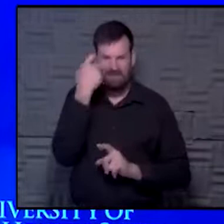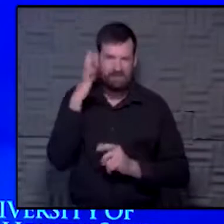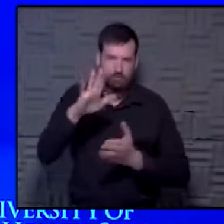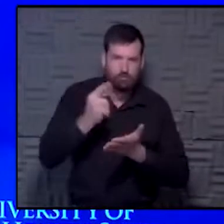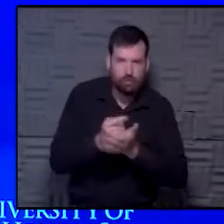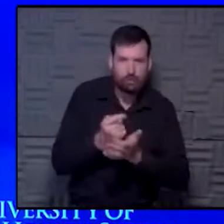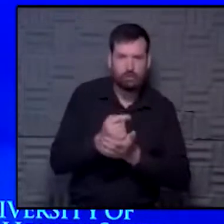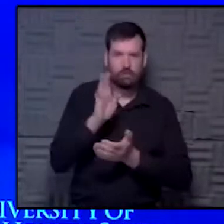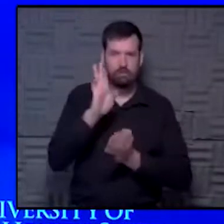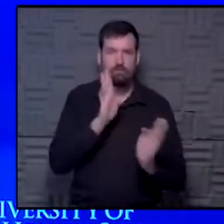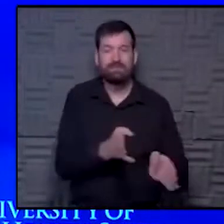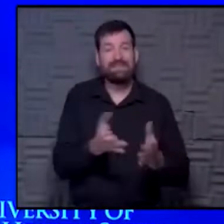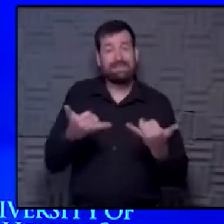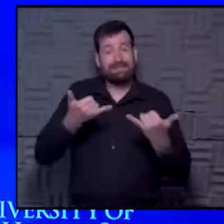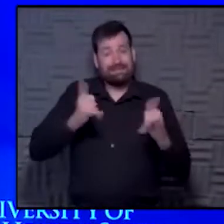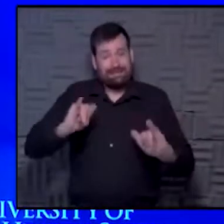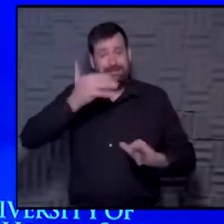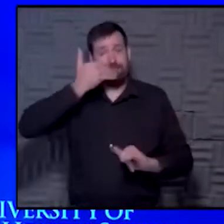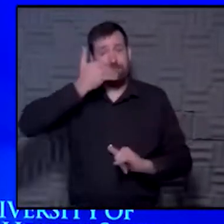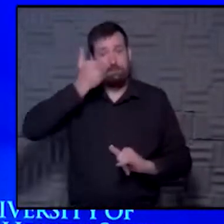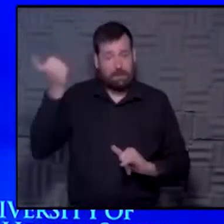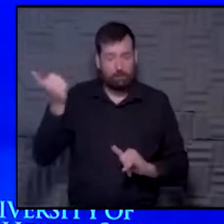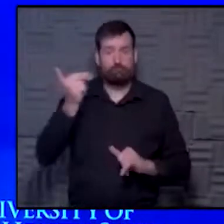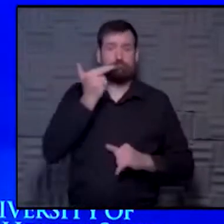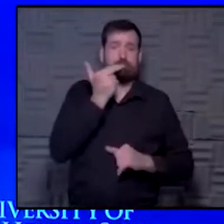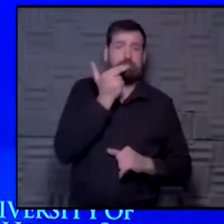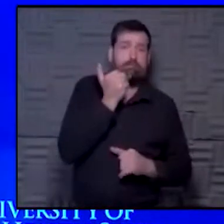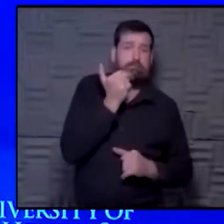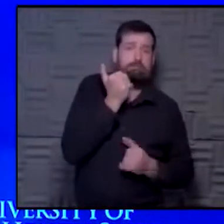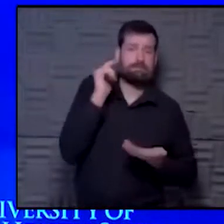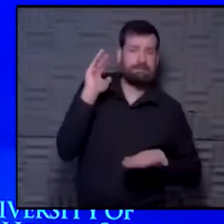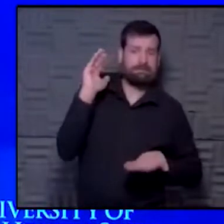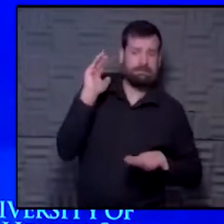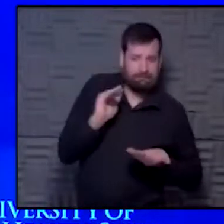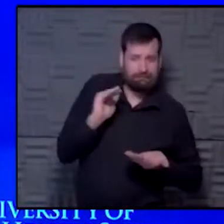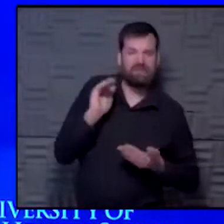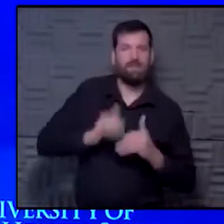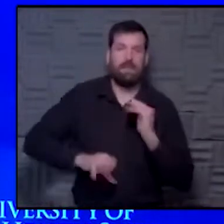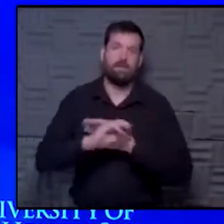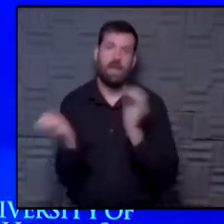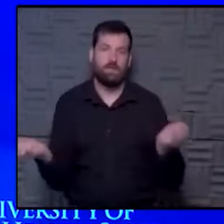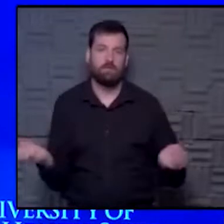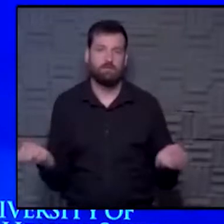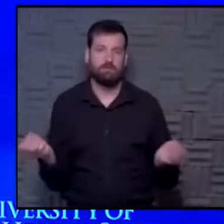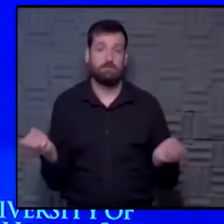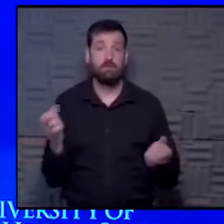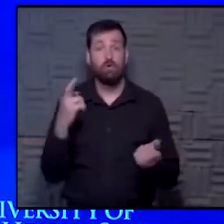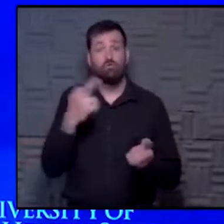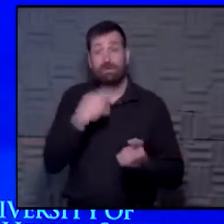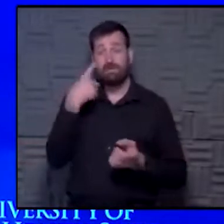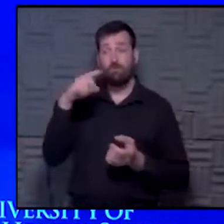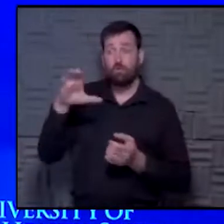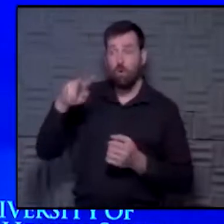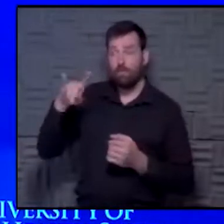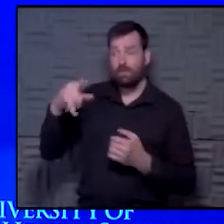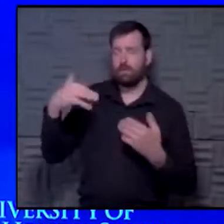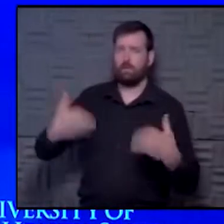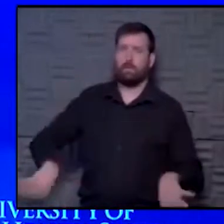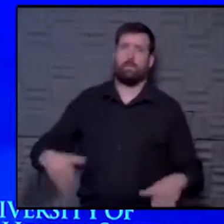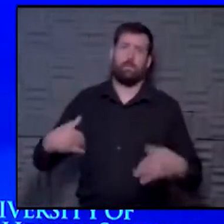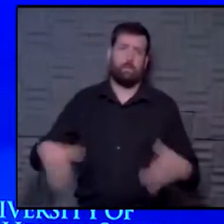treatment, it is still better to have that slightly reduced benefit than none. The risk of COVID far, far